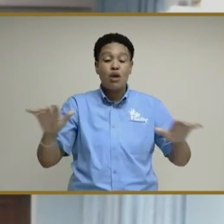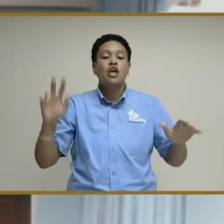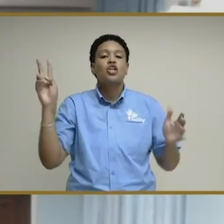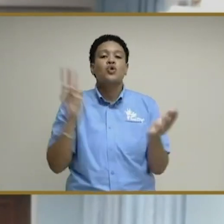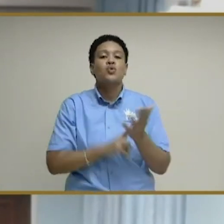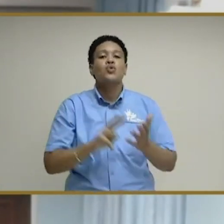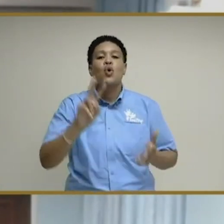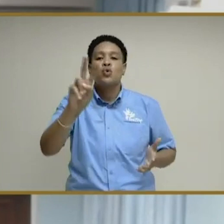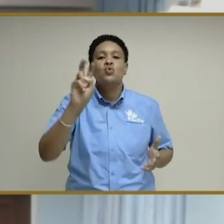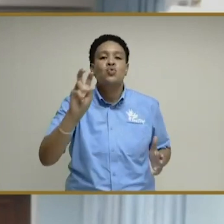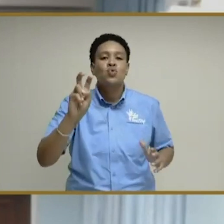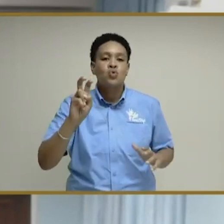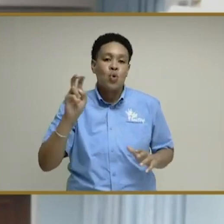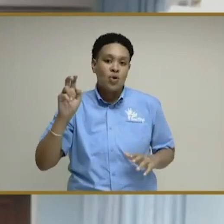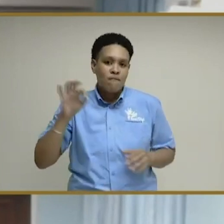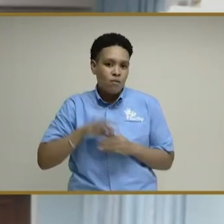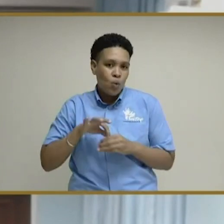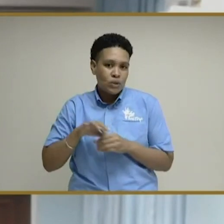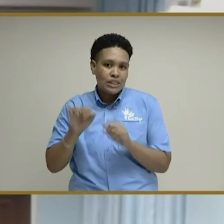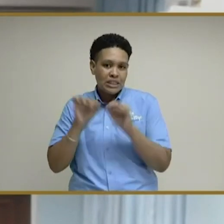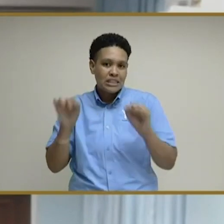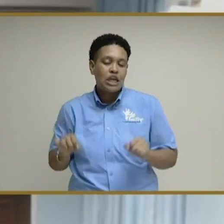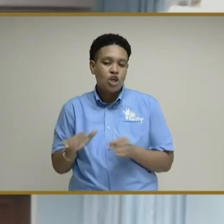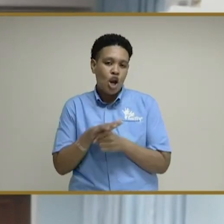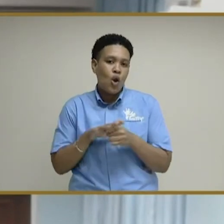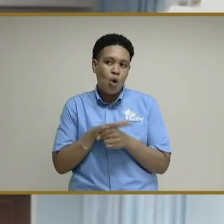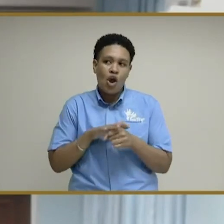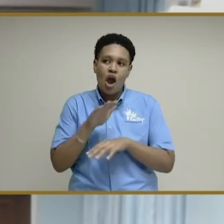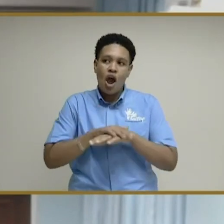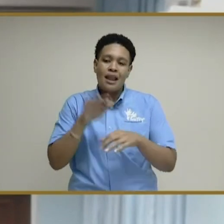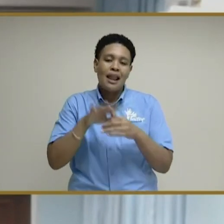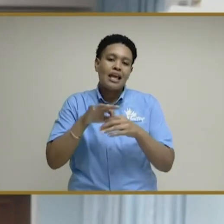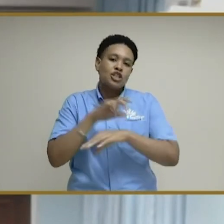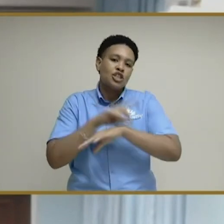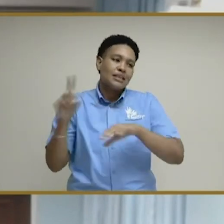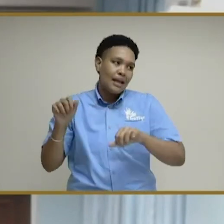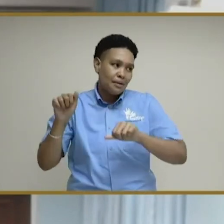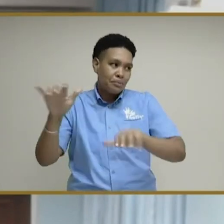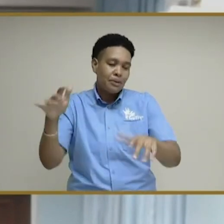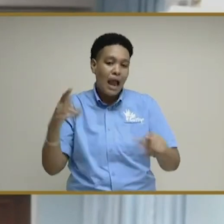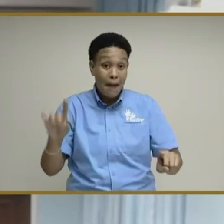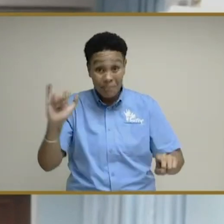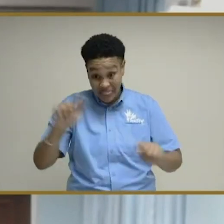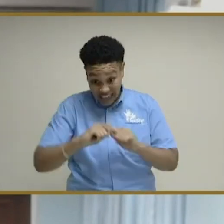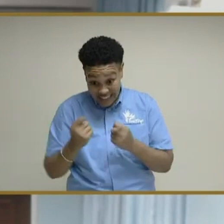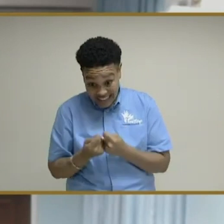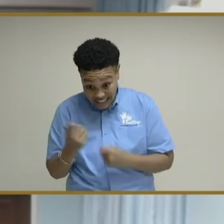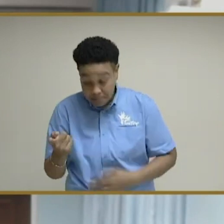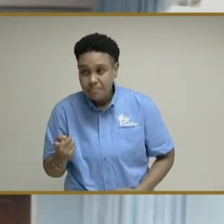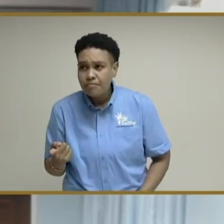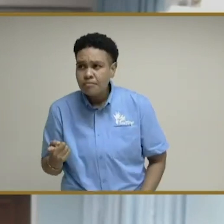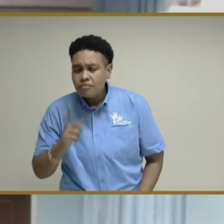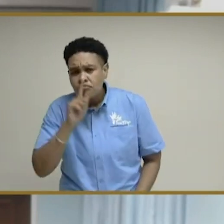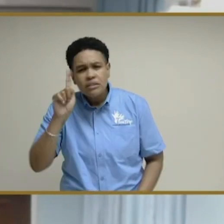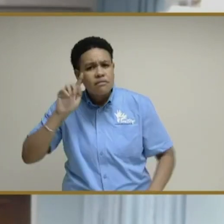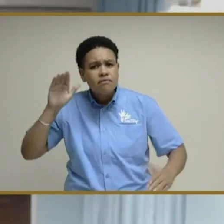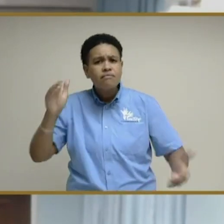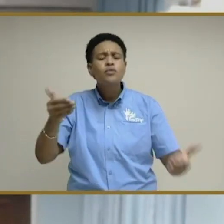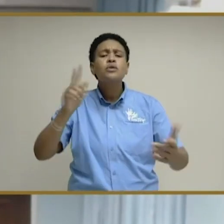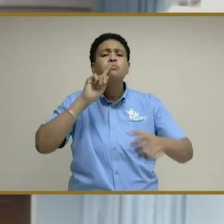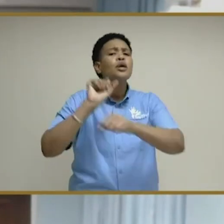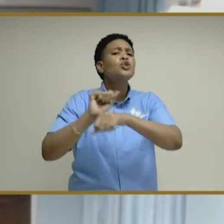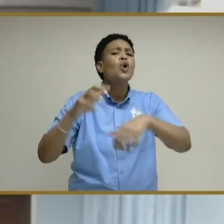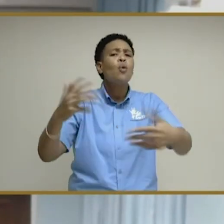,200 polling station location on Election Day. That team is geared towards